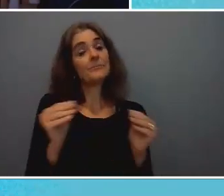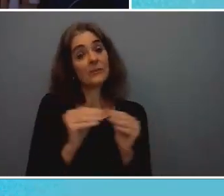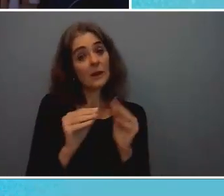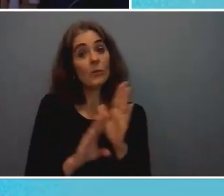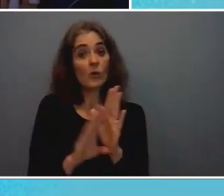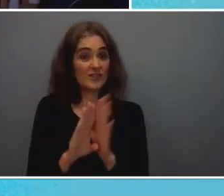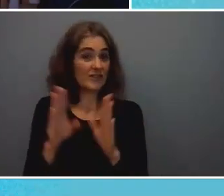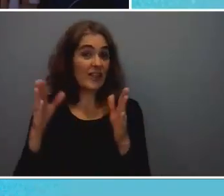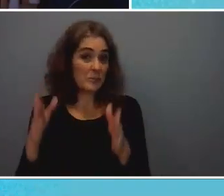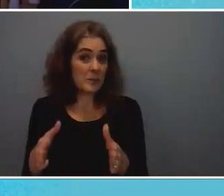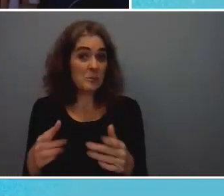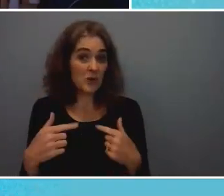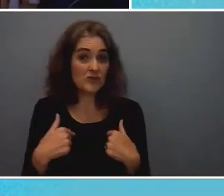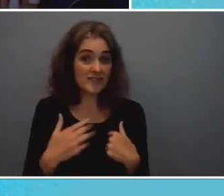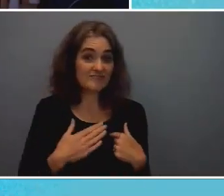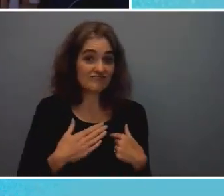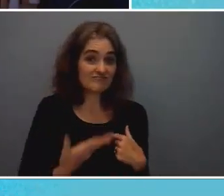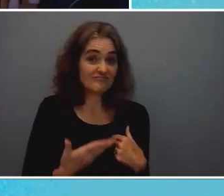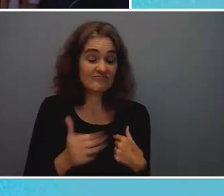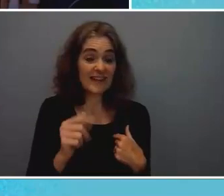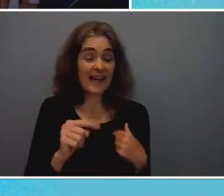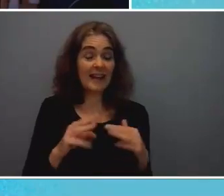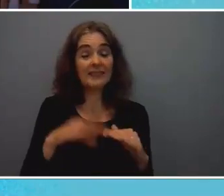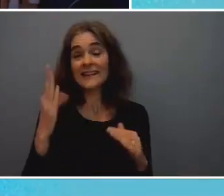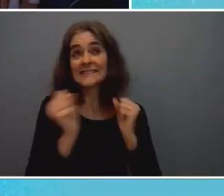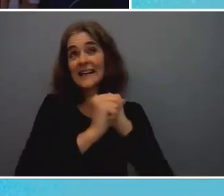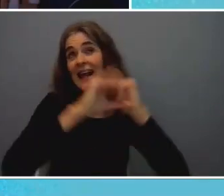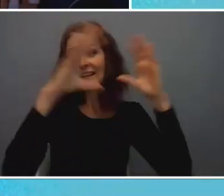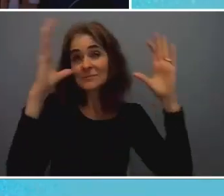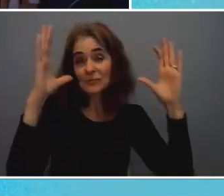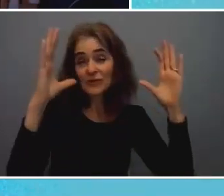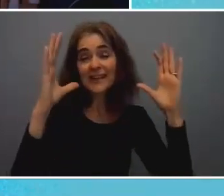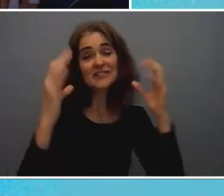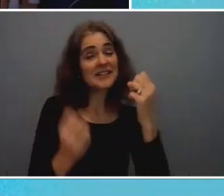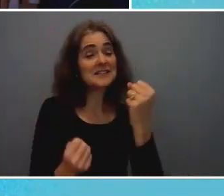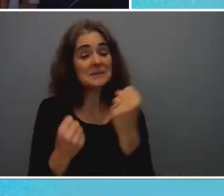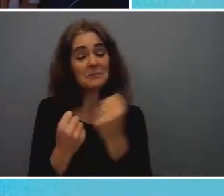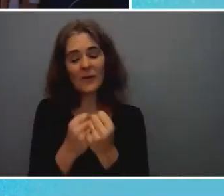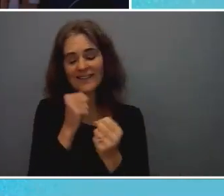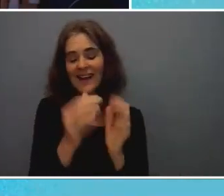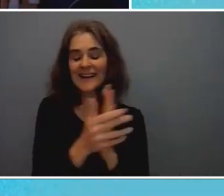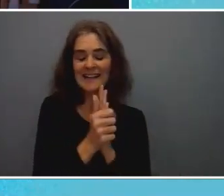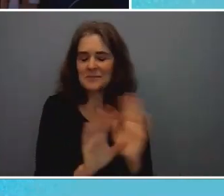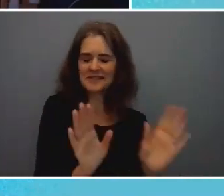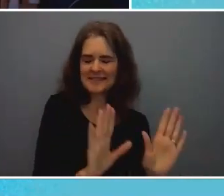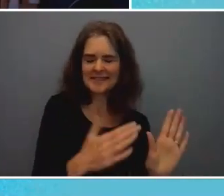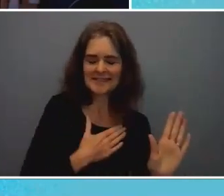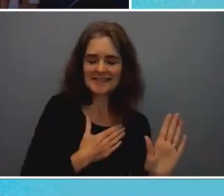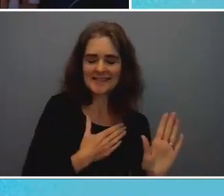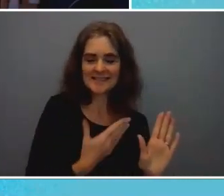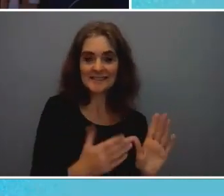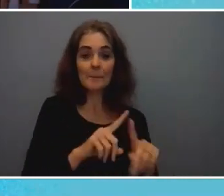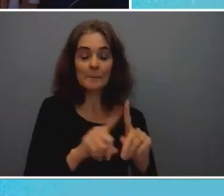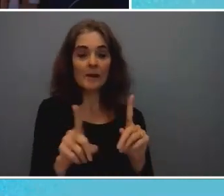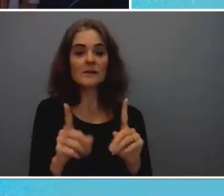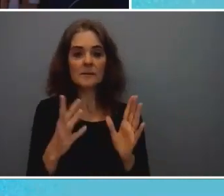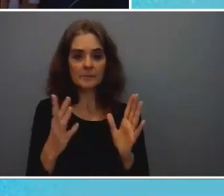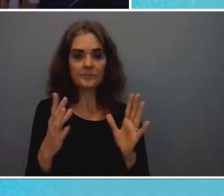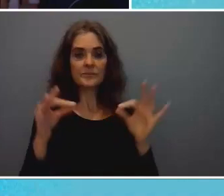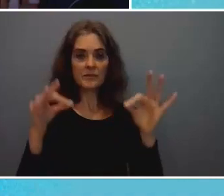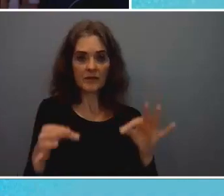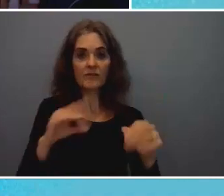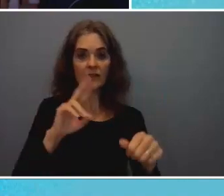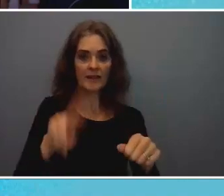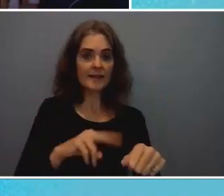person at least in aspiration and support not in expertise uh than than certainly a national